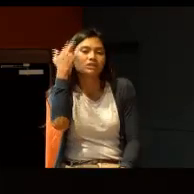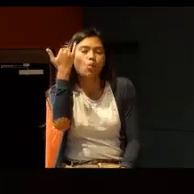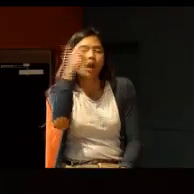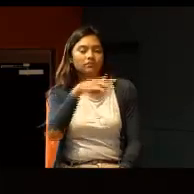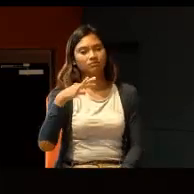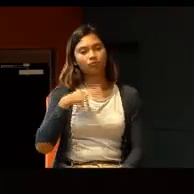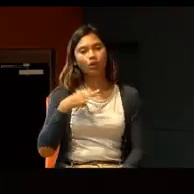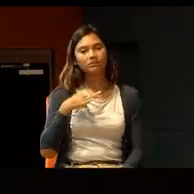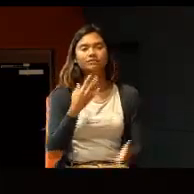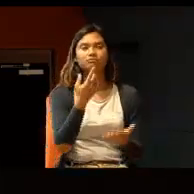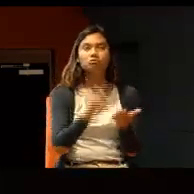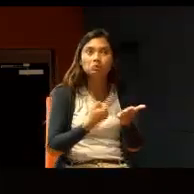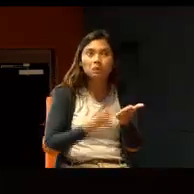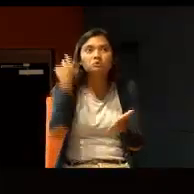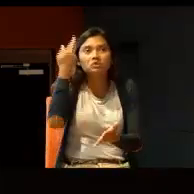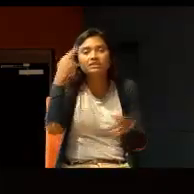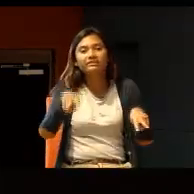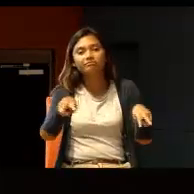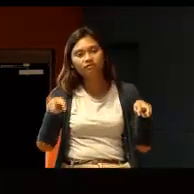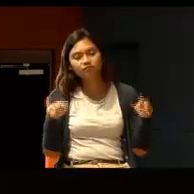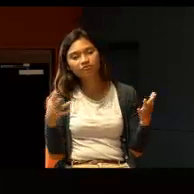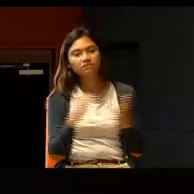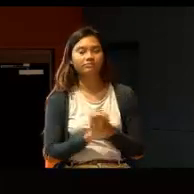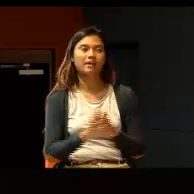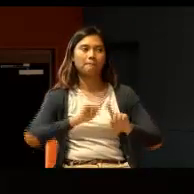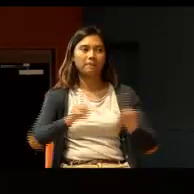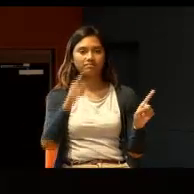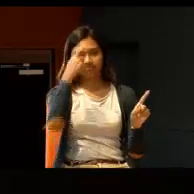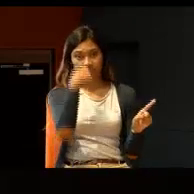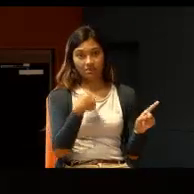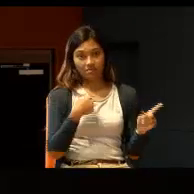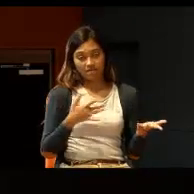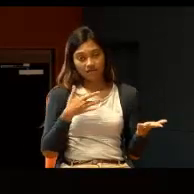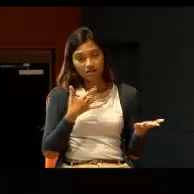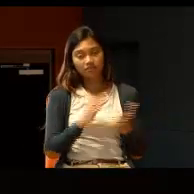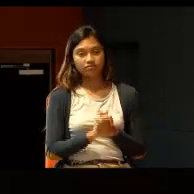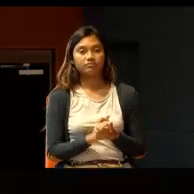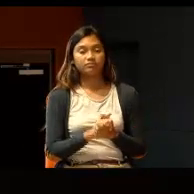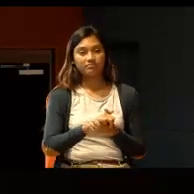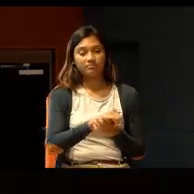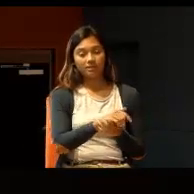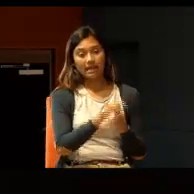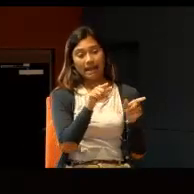ones. But I feel that as long as your intentions are good,